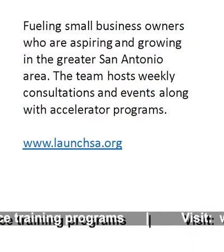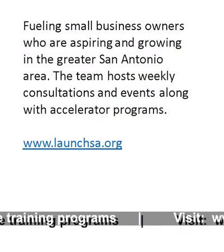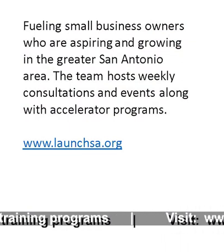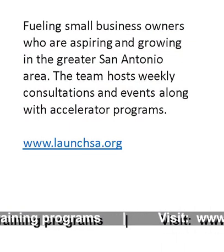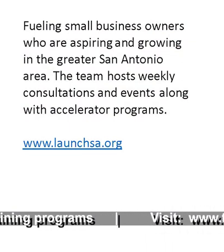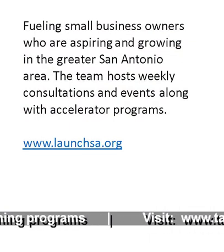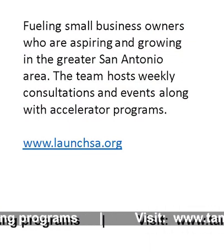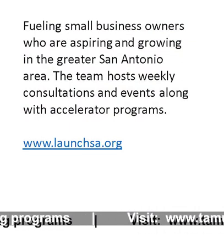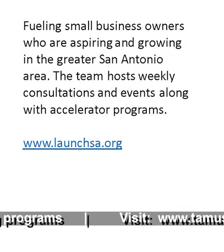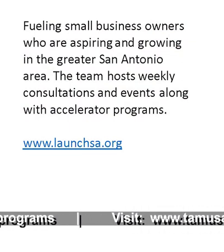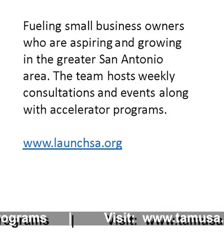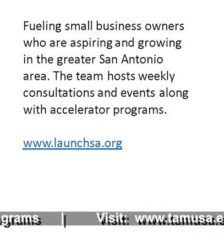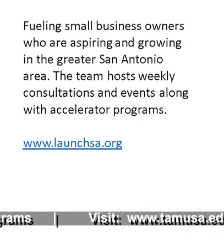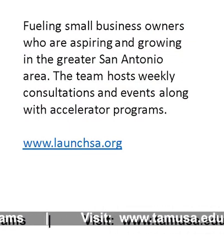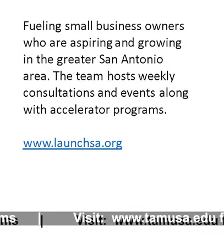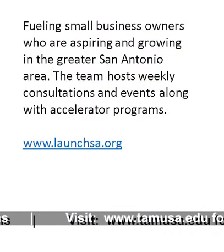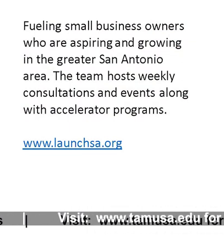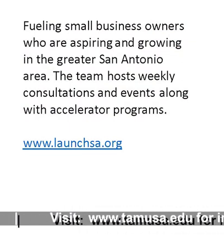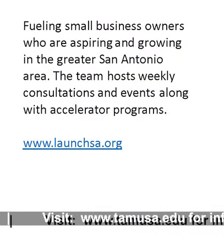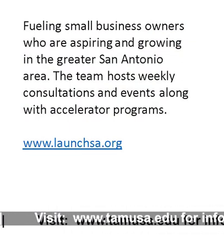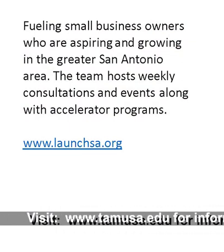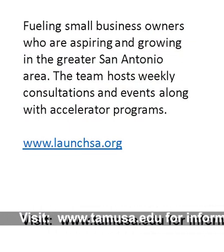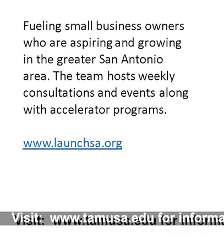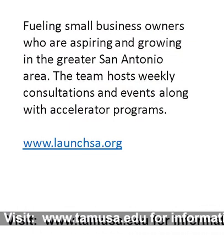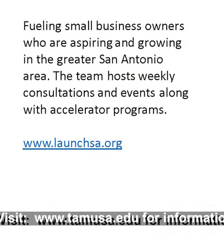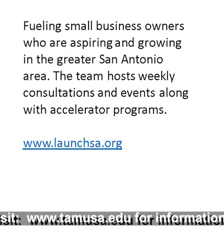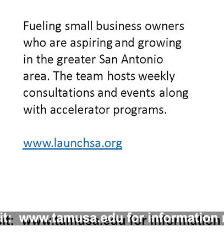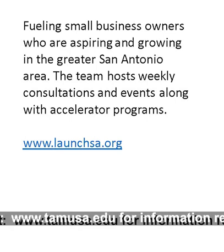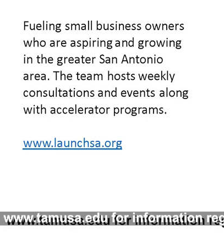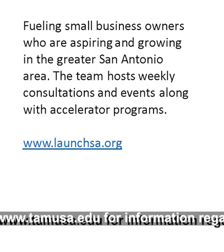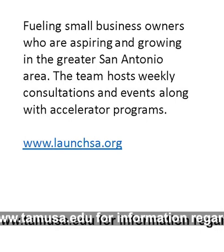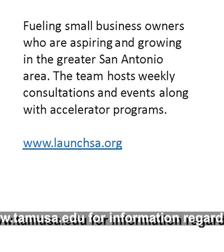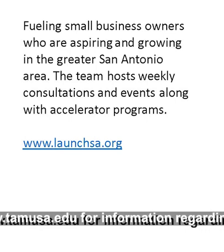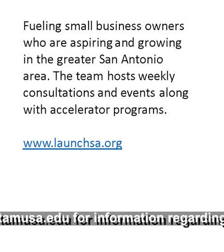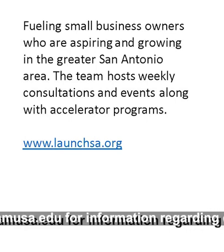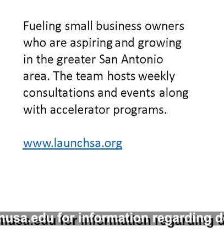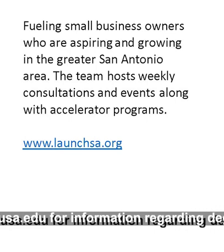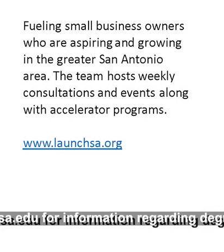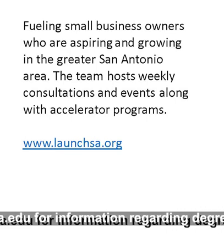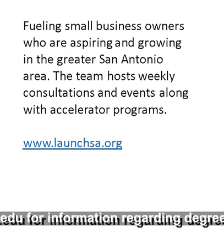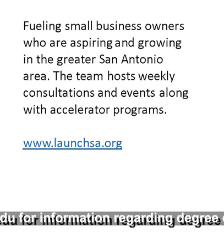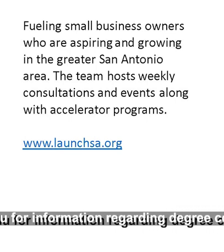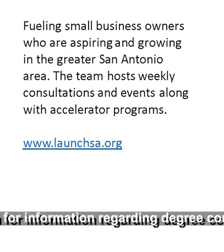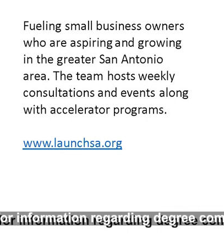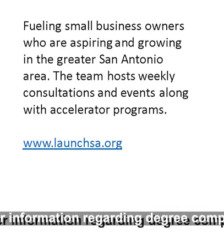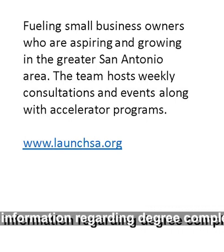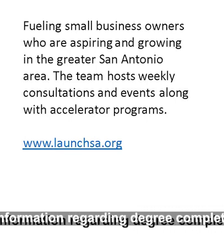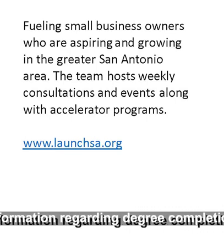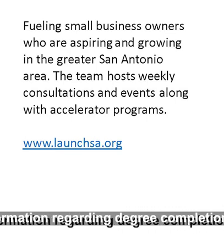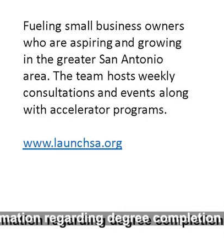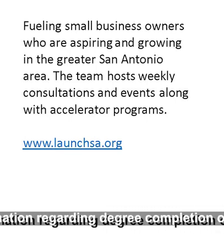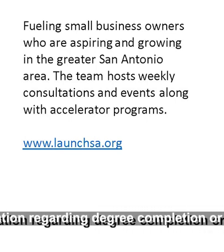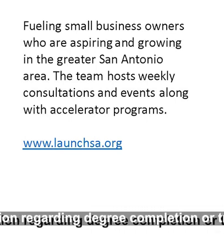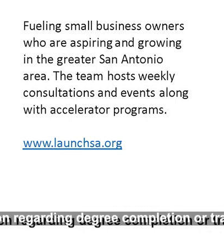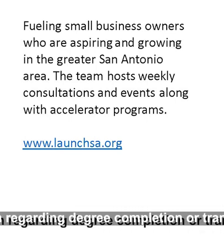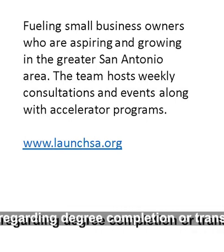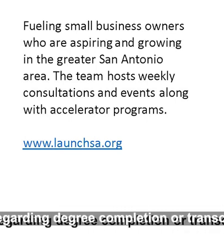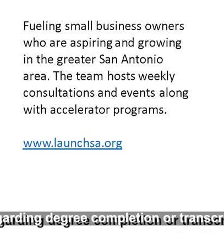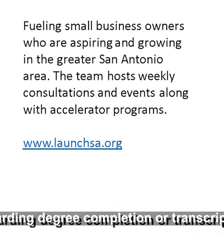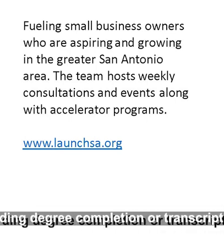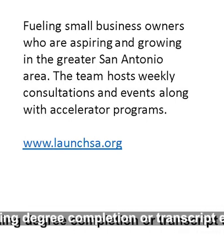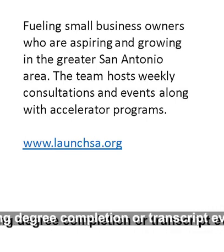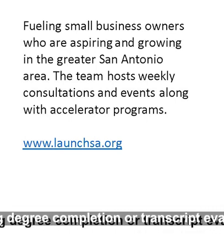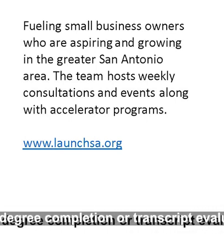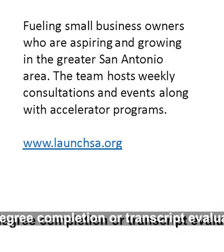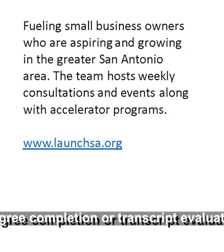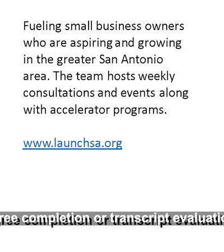part of the city of San Antonio program. Launch SA is business support. We call it our one-stop shop where